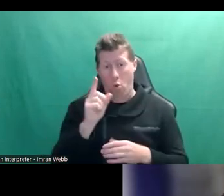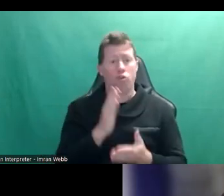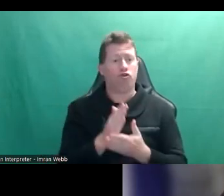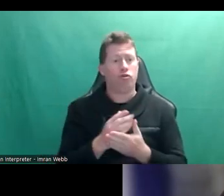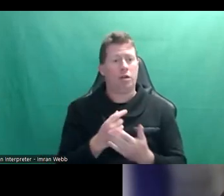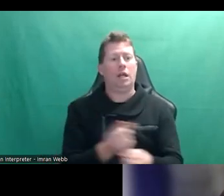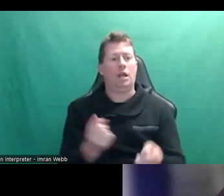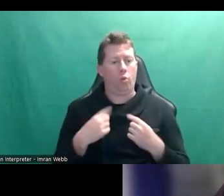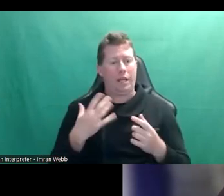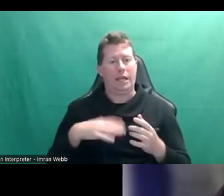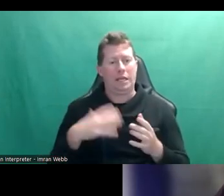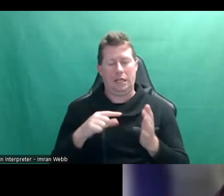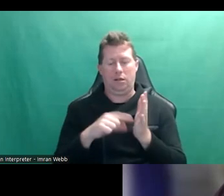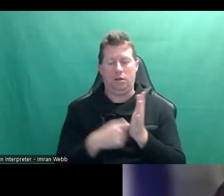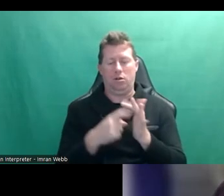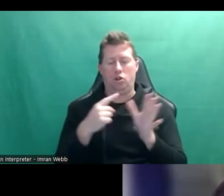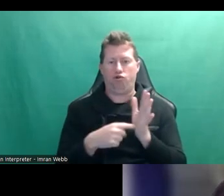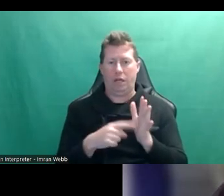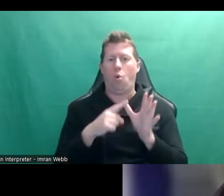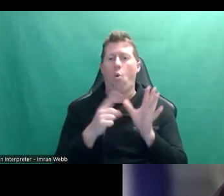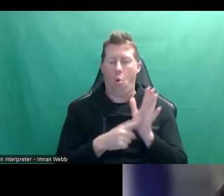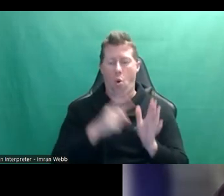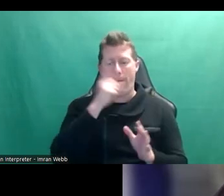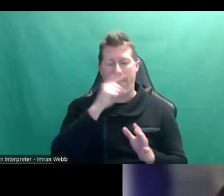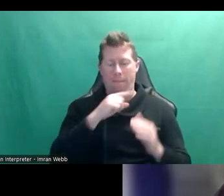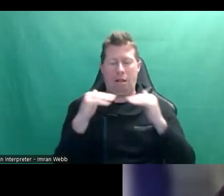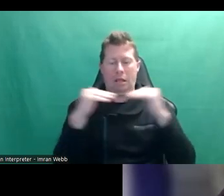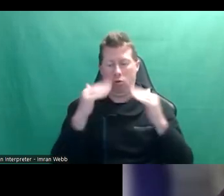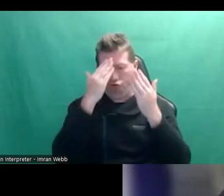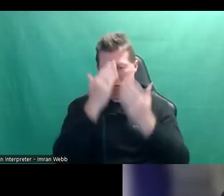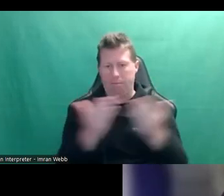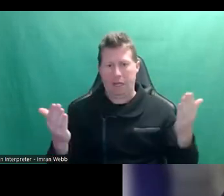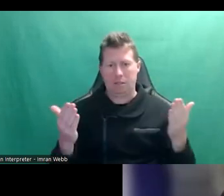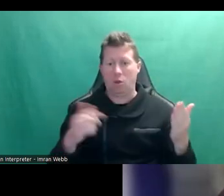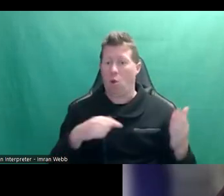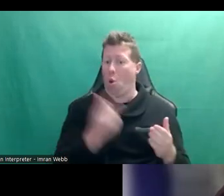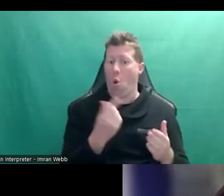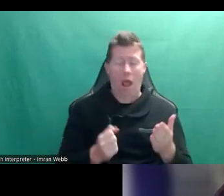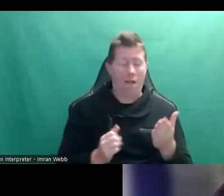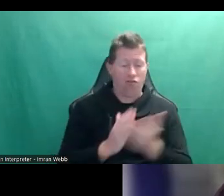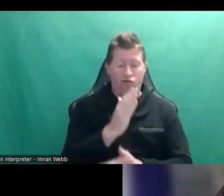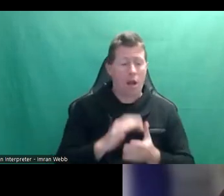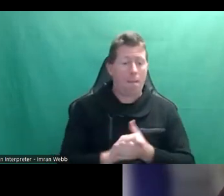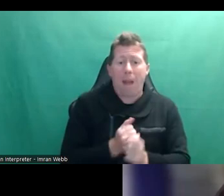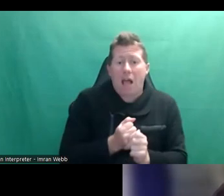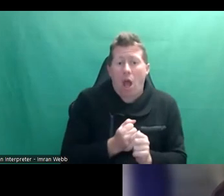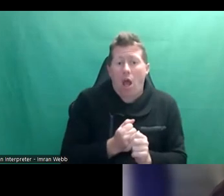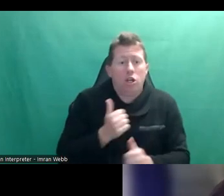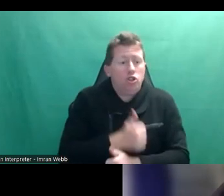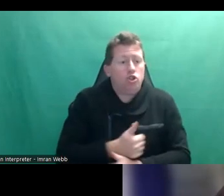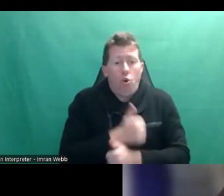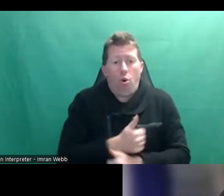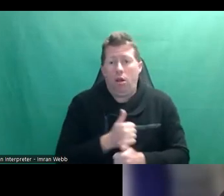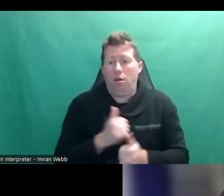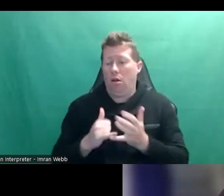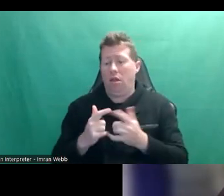treat all genders with equal respect. Everyone has the right to pleasure. Everyone has the right to have the kind of sex they want